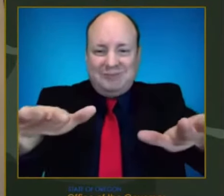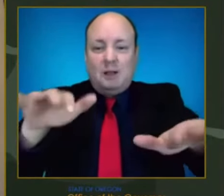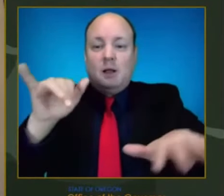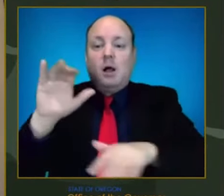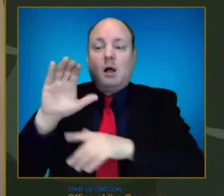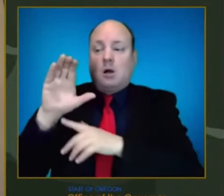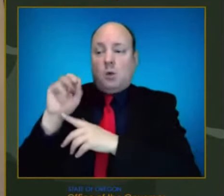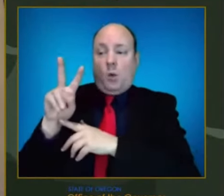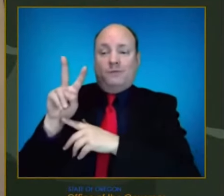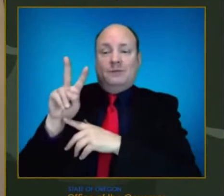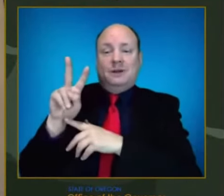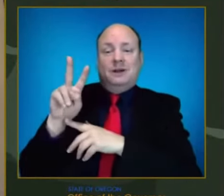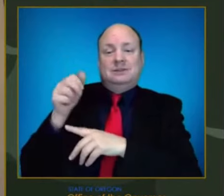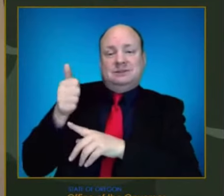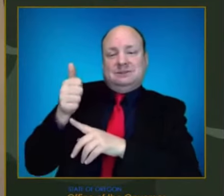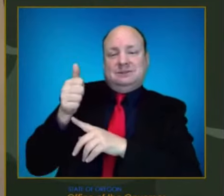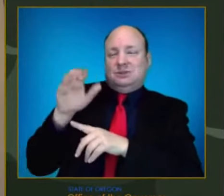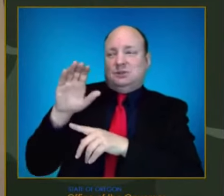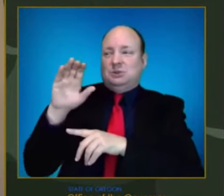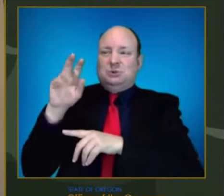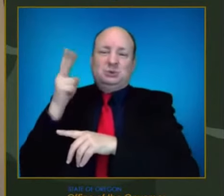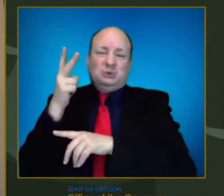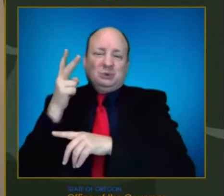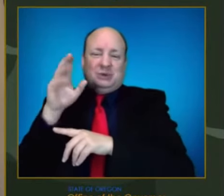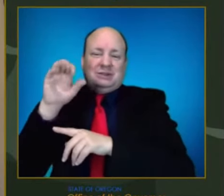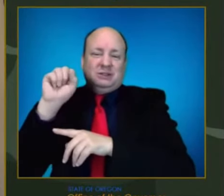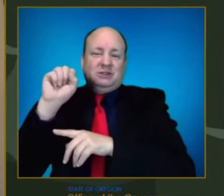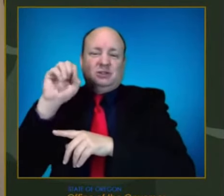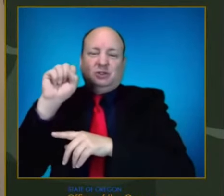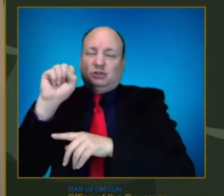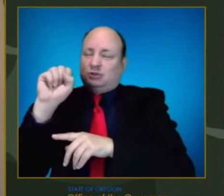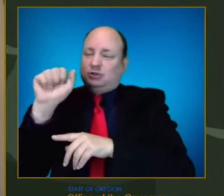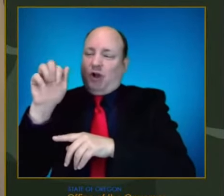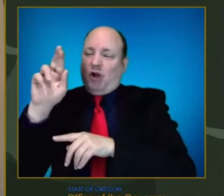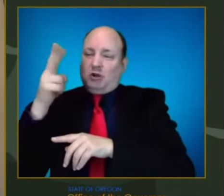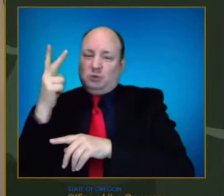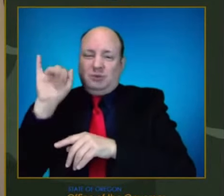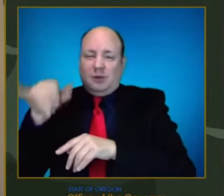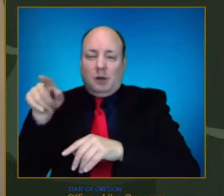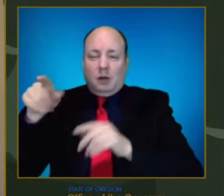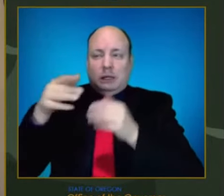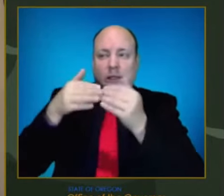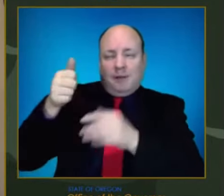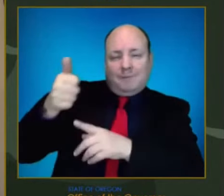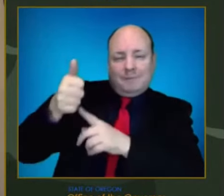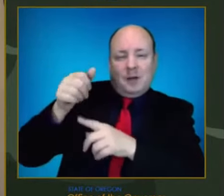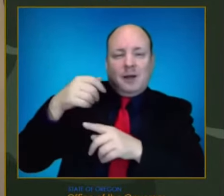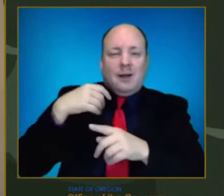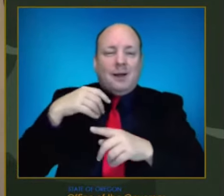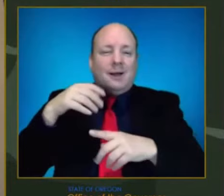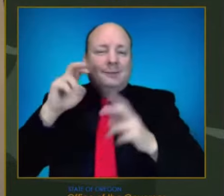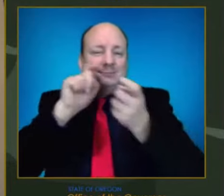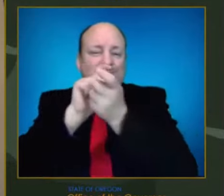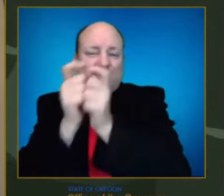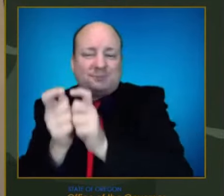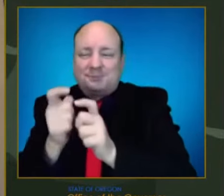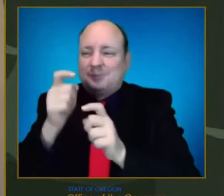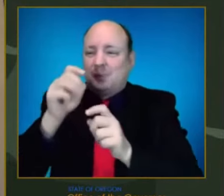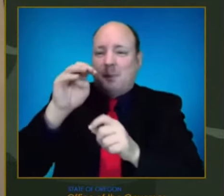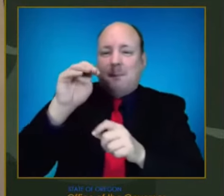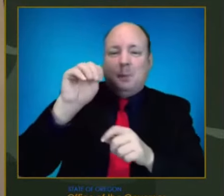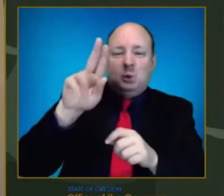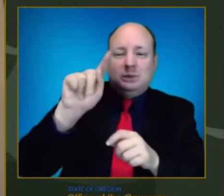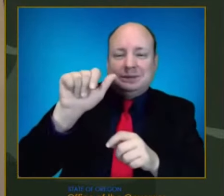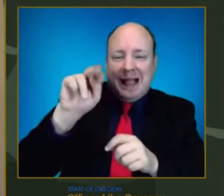changes in its structure, it can impact the way it behaves. It can make it more transmissible, cause more severe disease, or